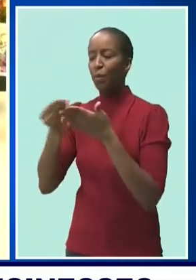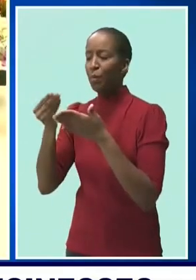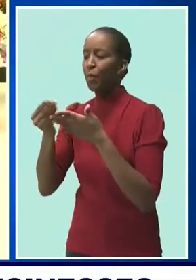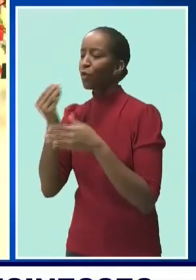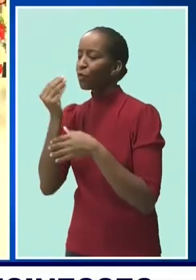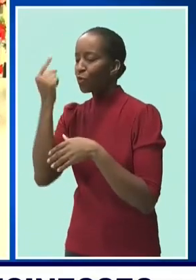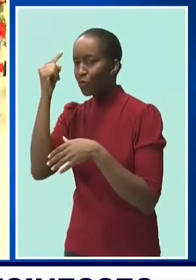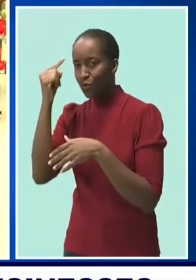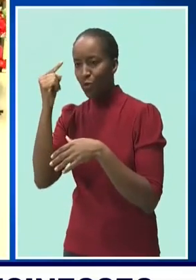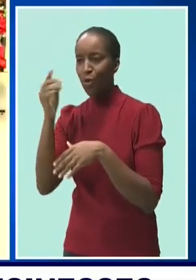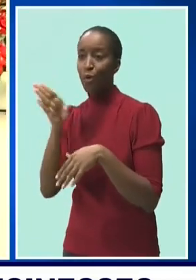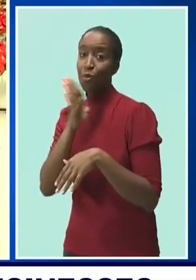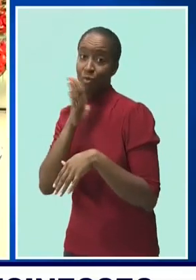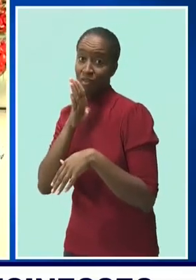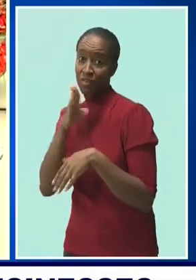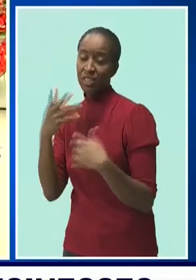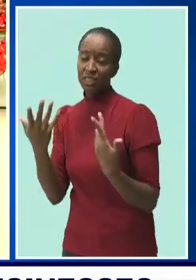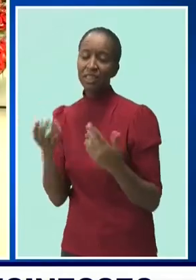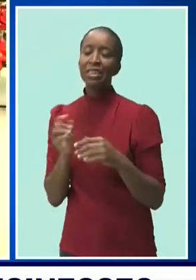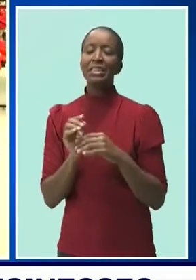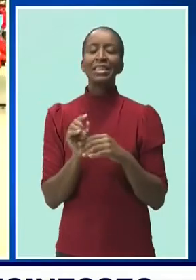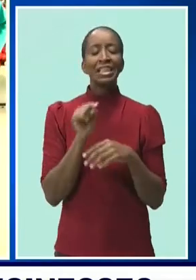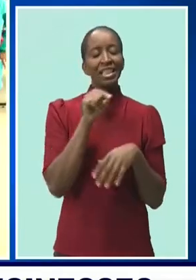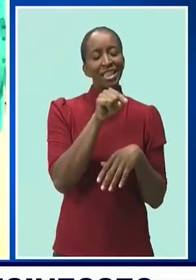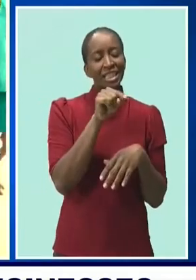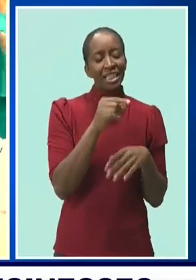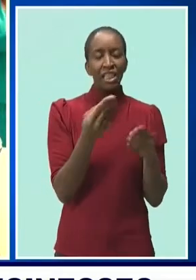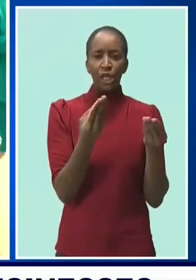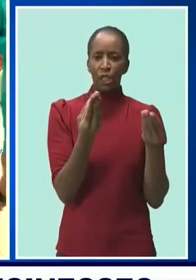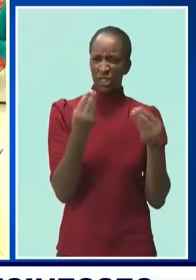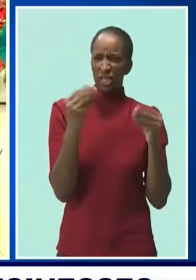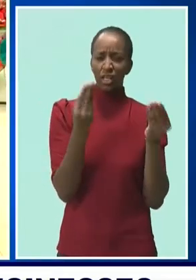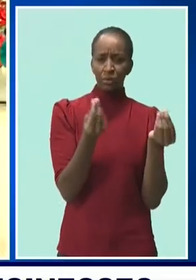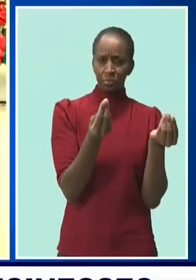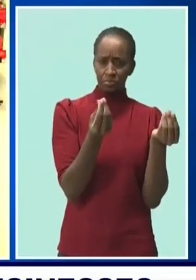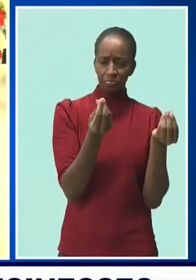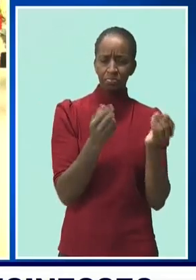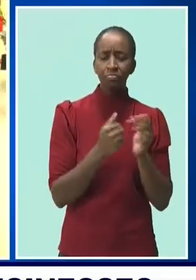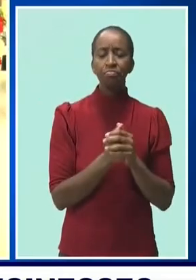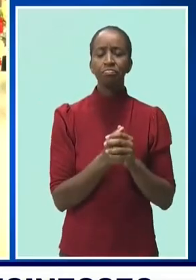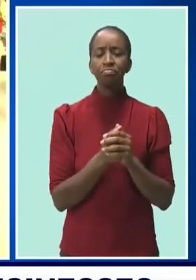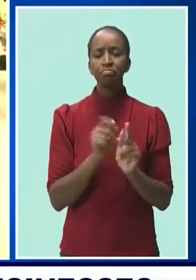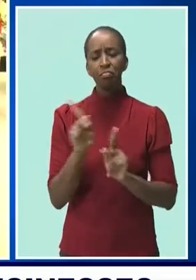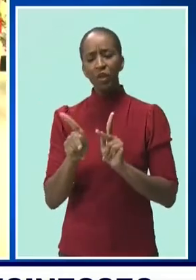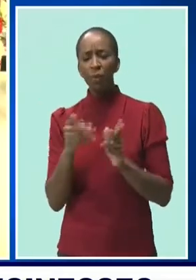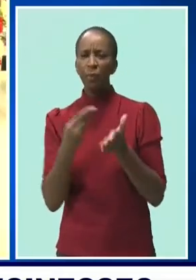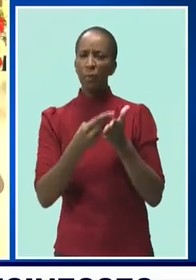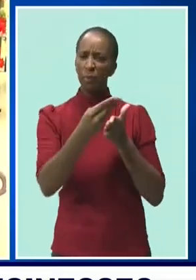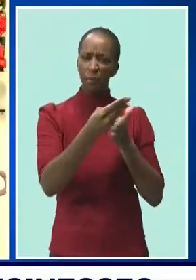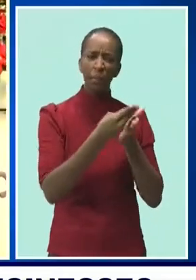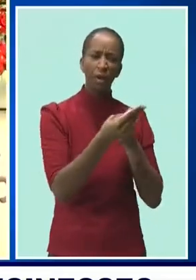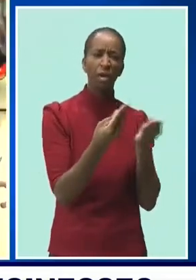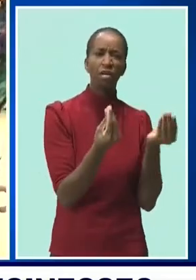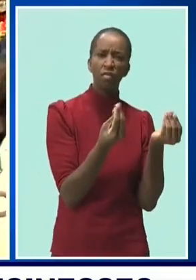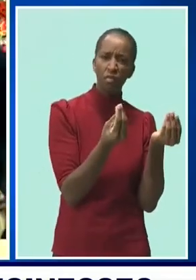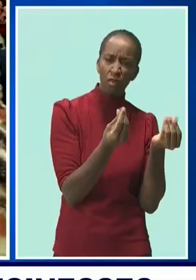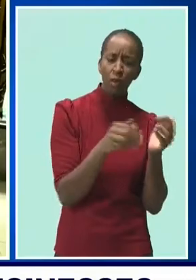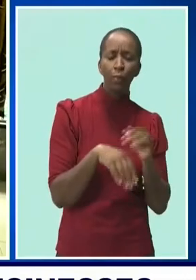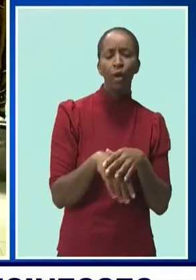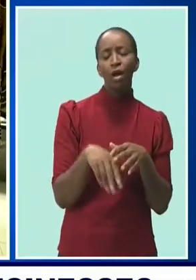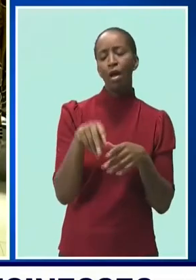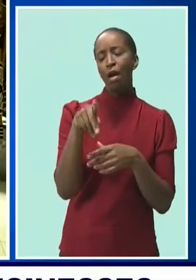Over in the fabric section where people are still getting fabric, pellon,